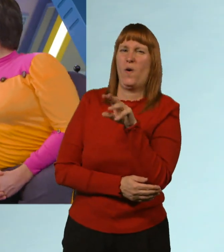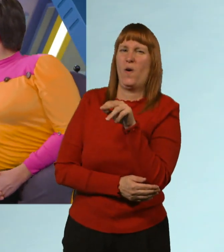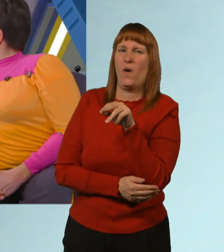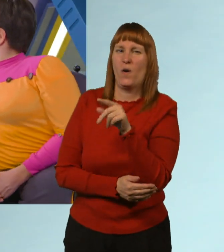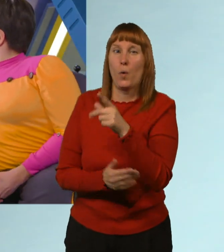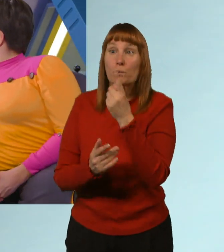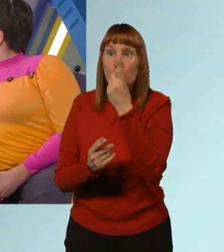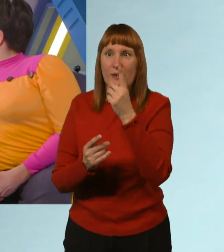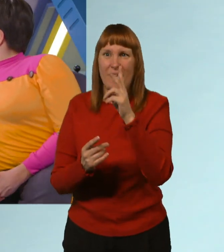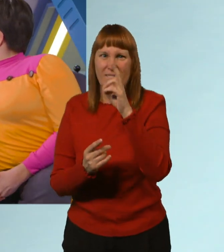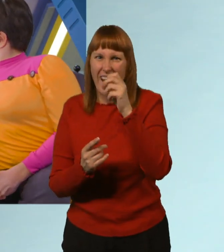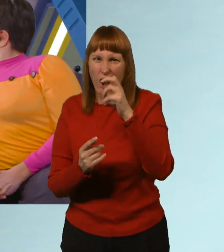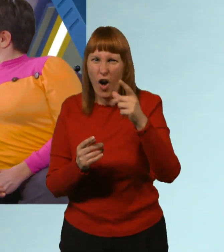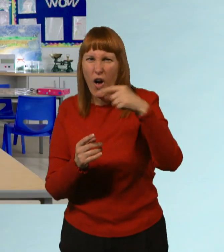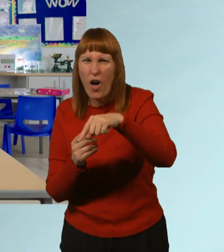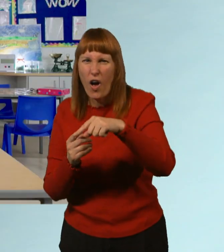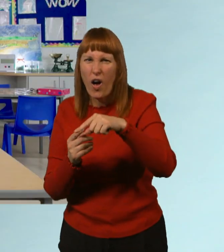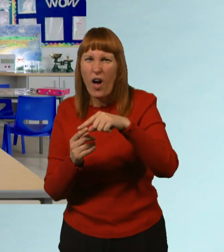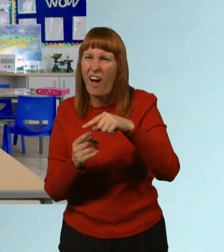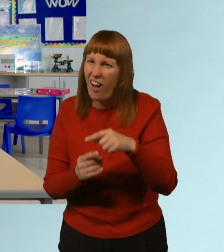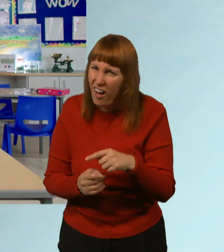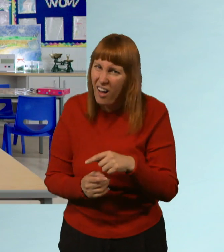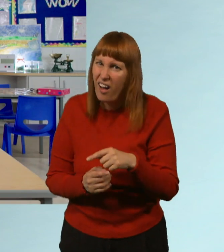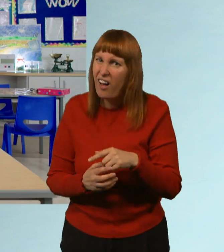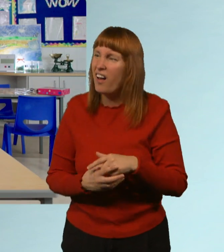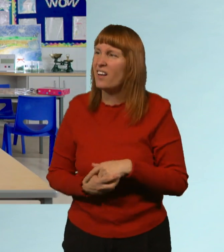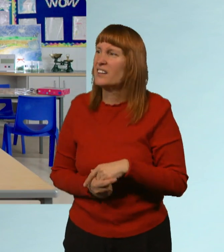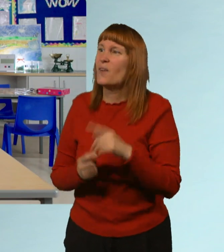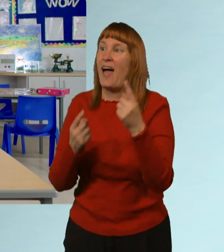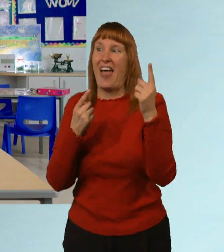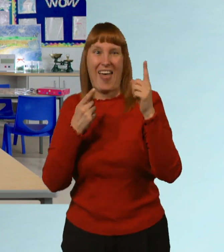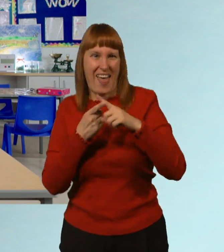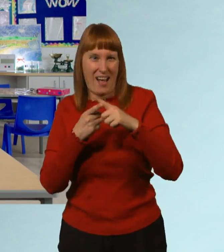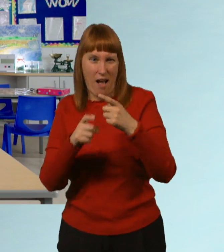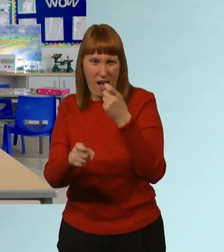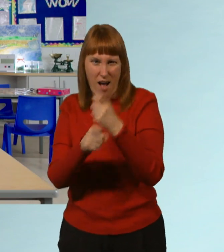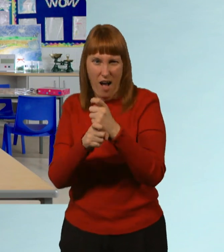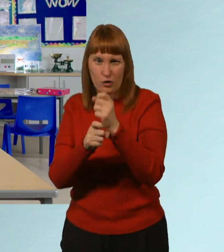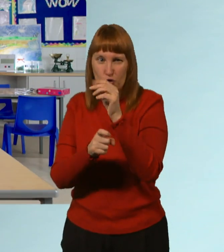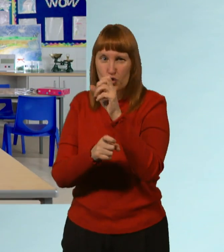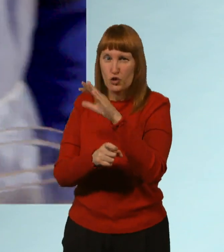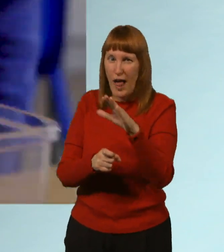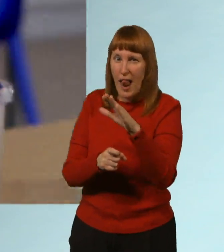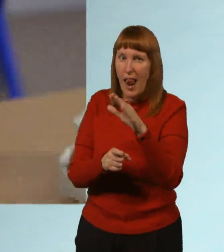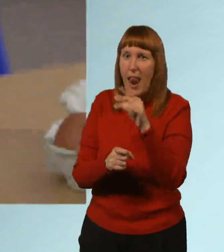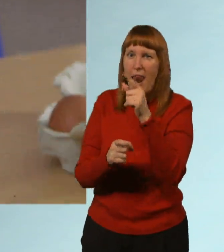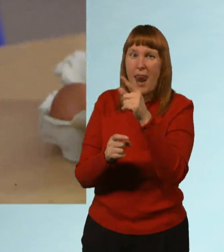going to put one in vinegar. Huh? Eggs have hard shells. A bit like the hard skeletons of coral.